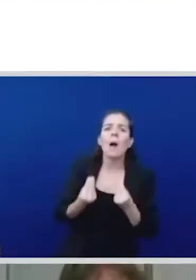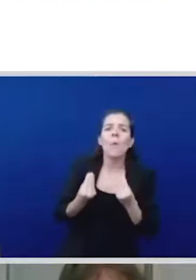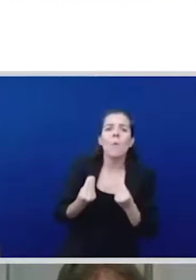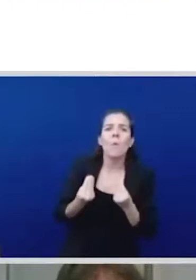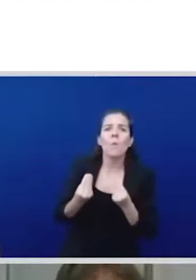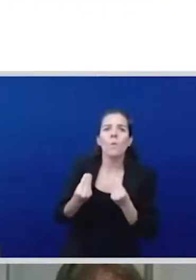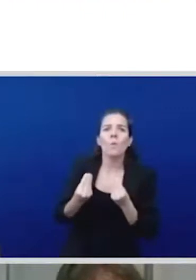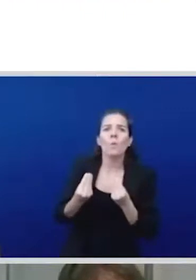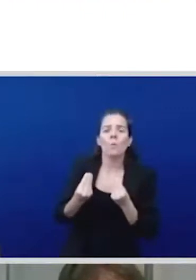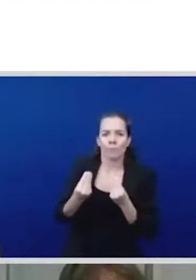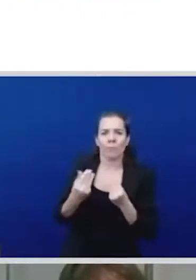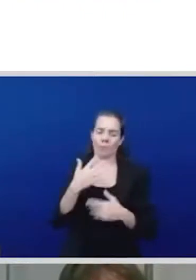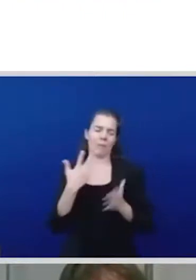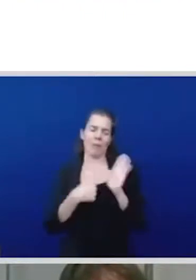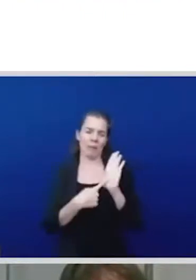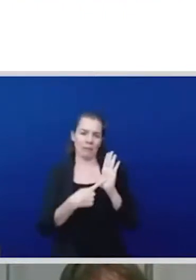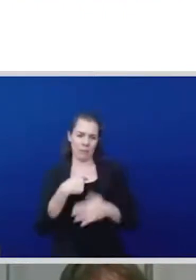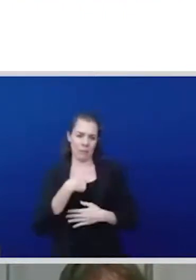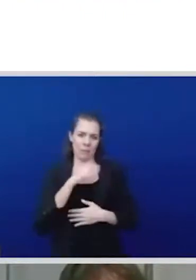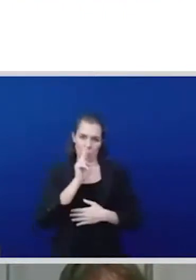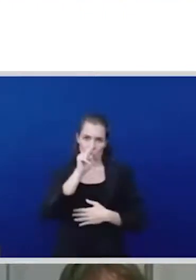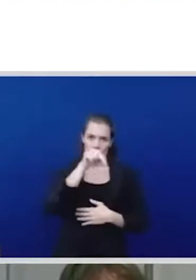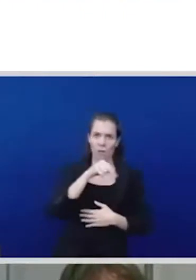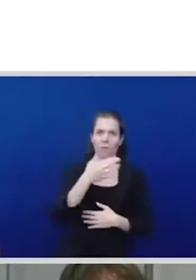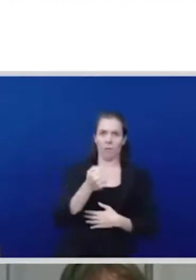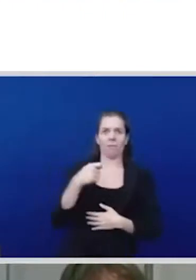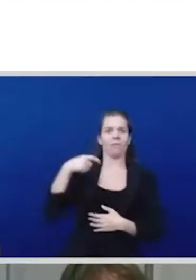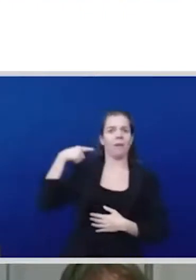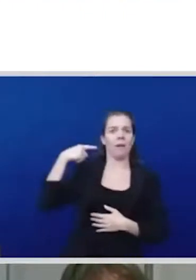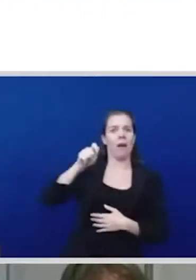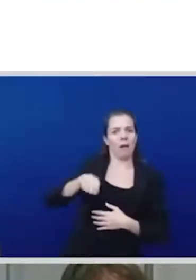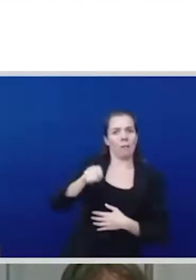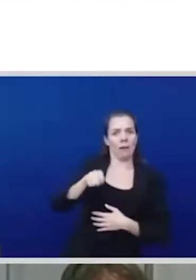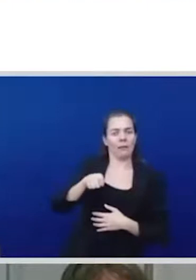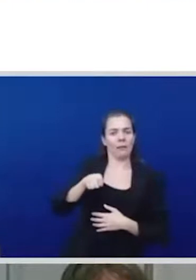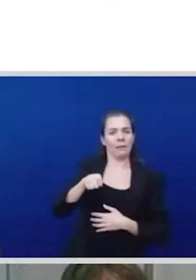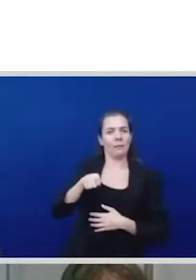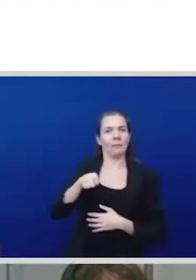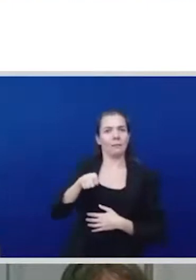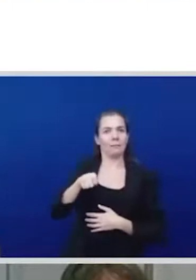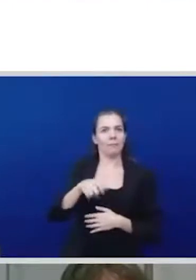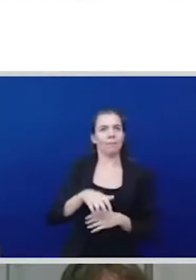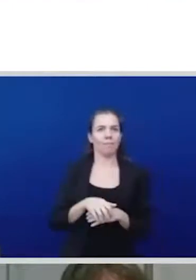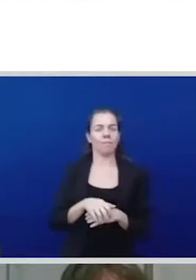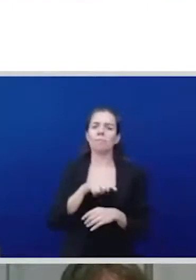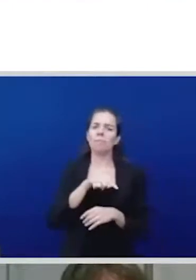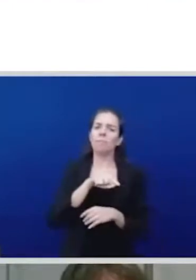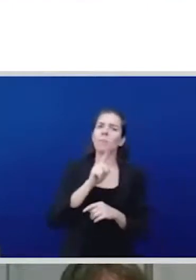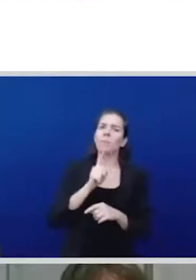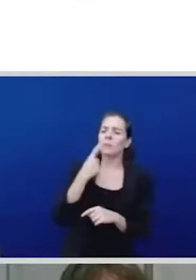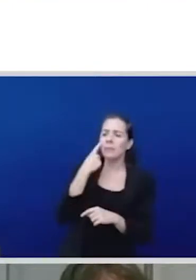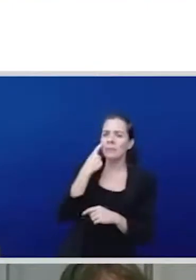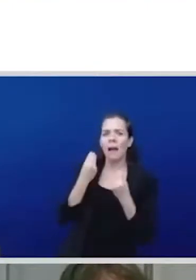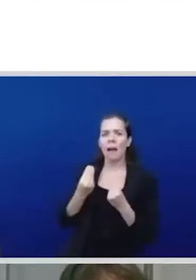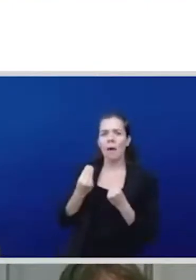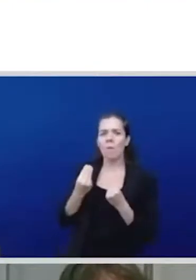principles and by continually doing these things and making challenges you know it opens up the door for information it opens